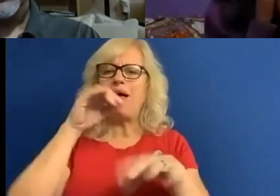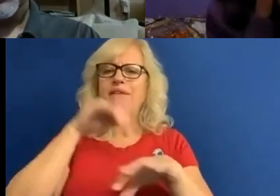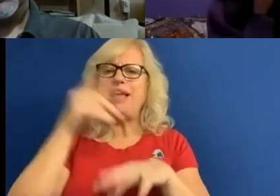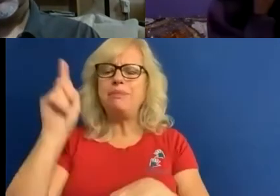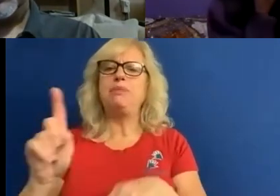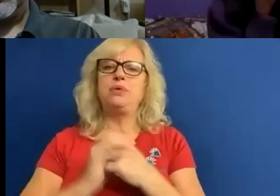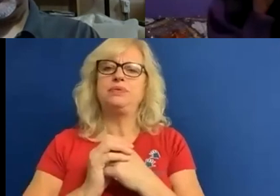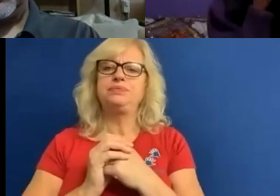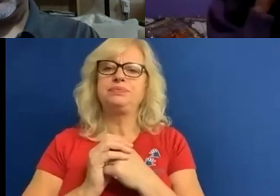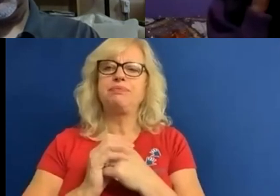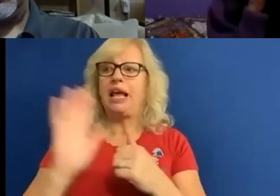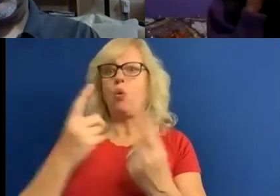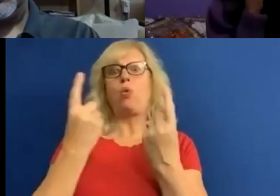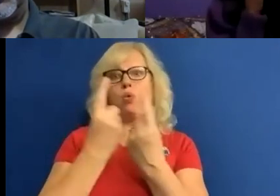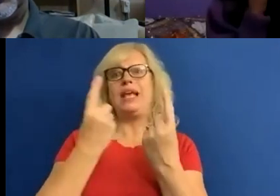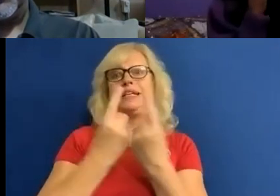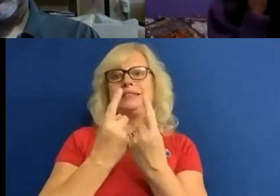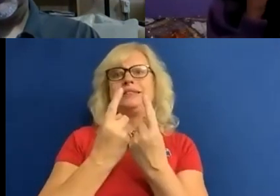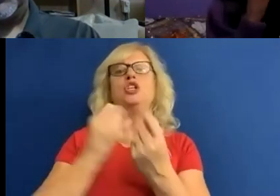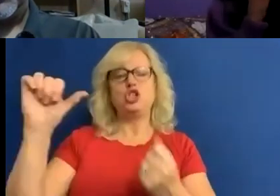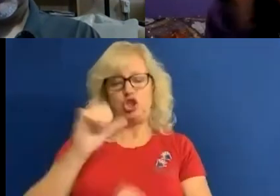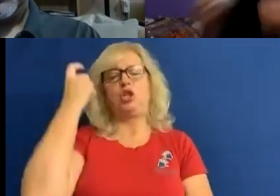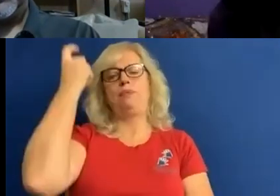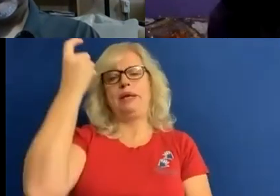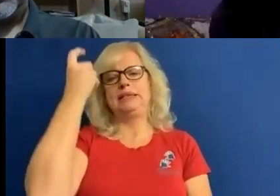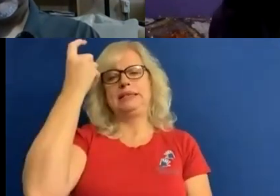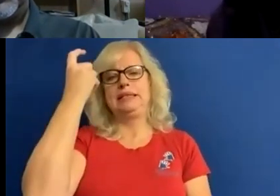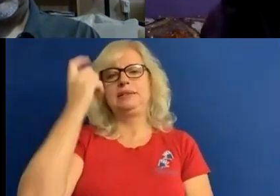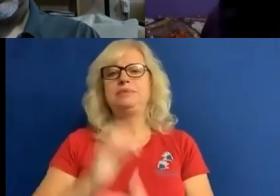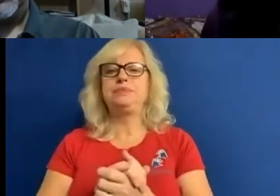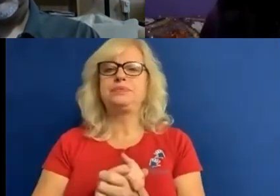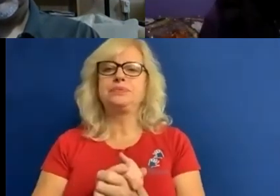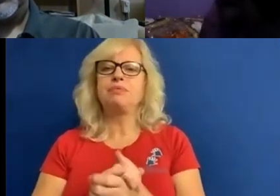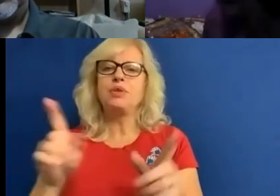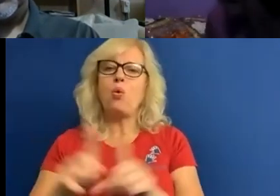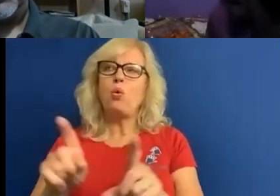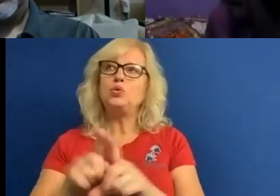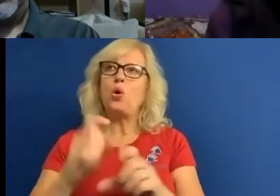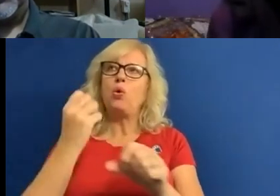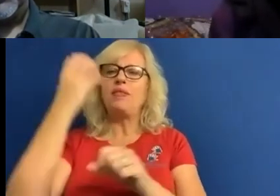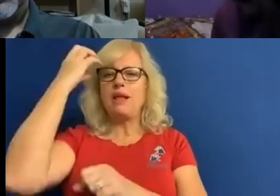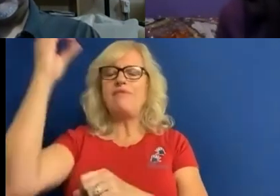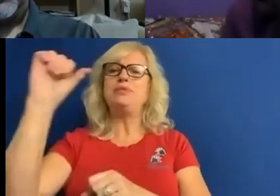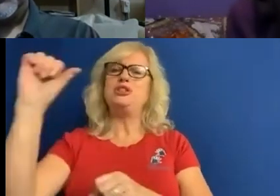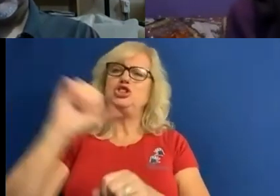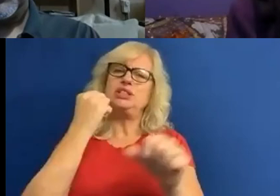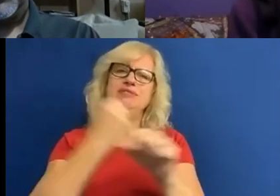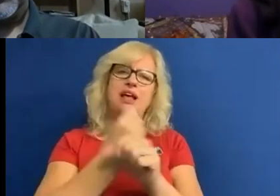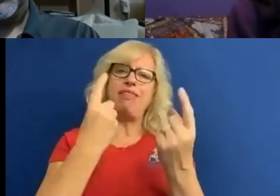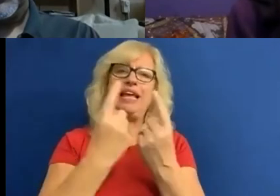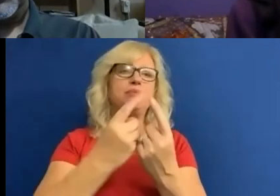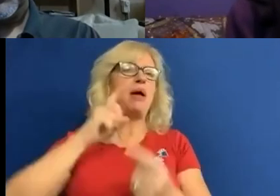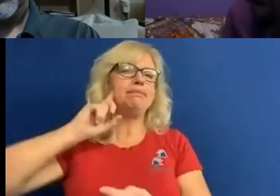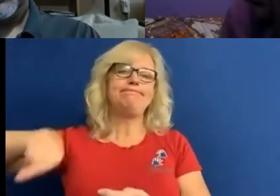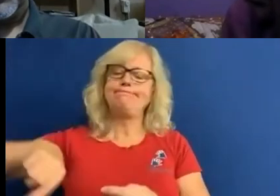should have been but were not considered. There are concrete things that the government could have and should have done, there they chose not to. So,